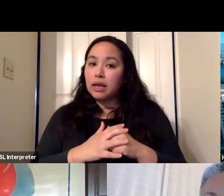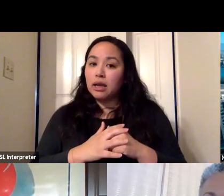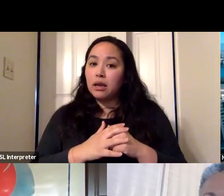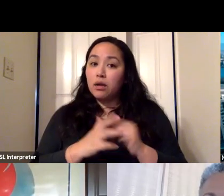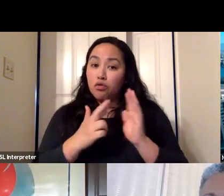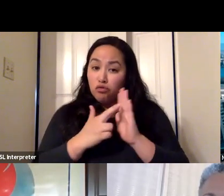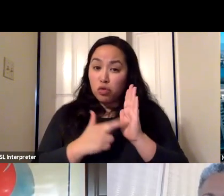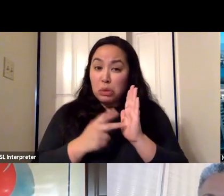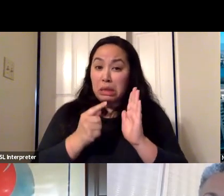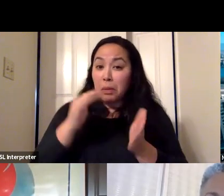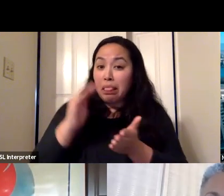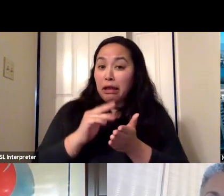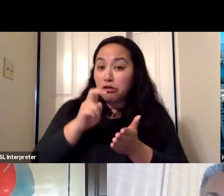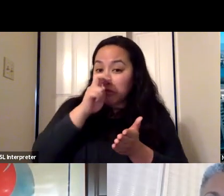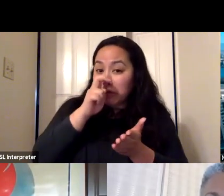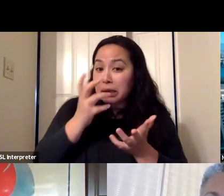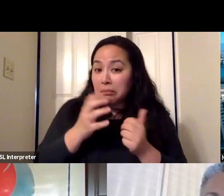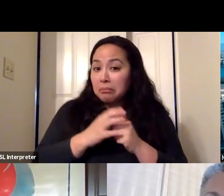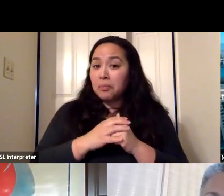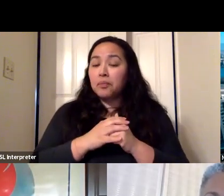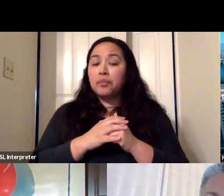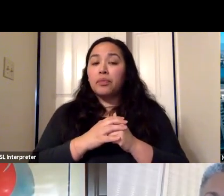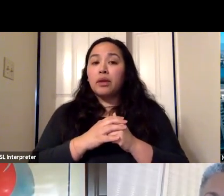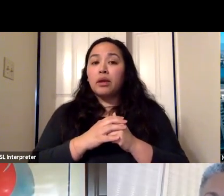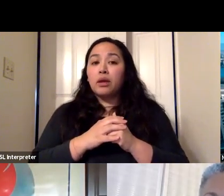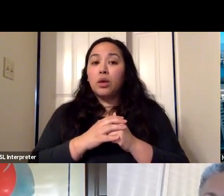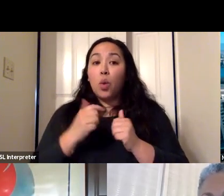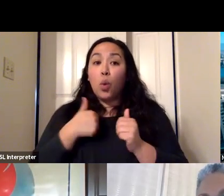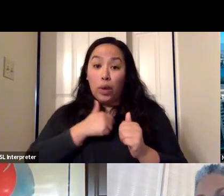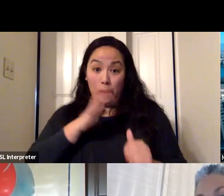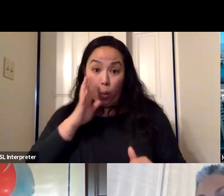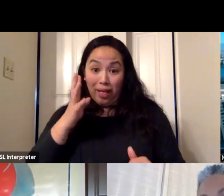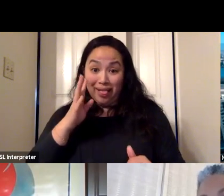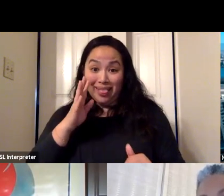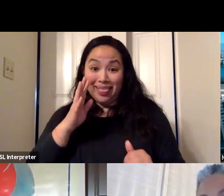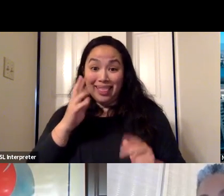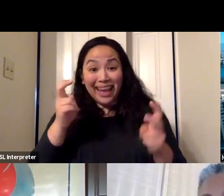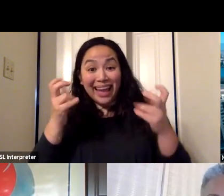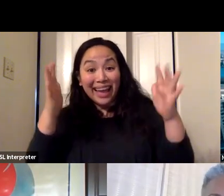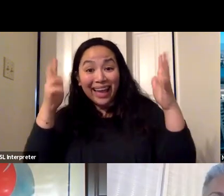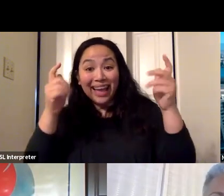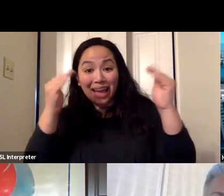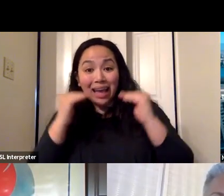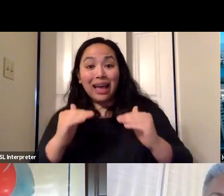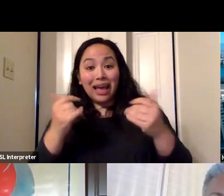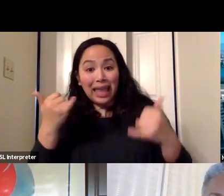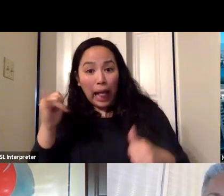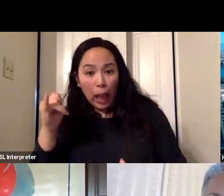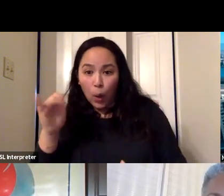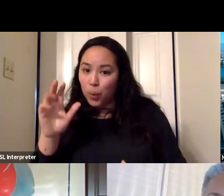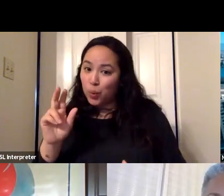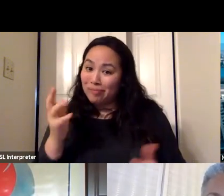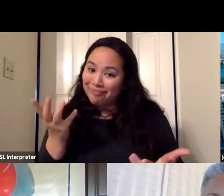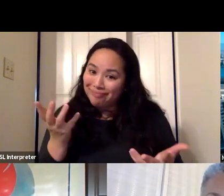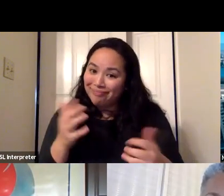transmission here. So I'm not sure that we're going to actually see the yellow tier, but the state is planning to lift all